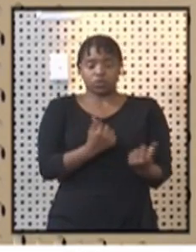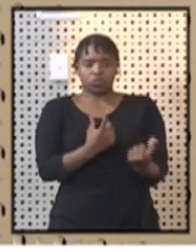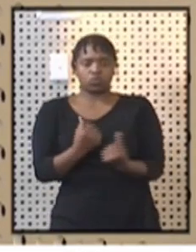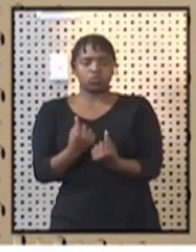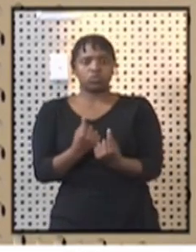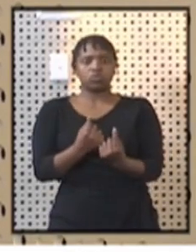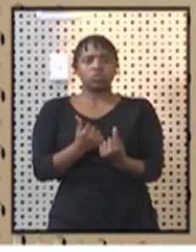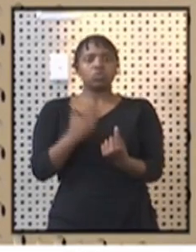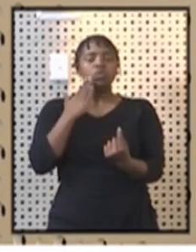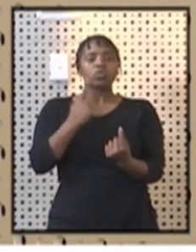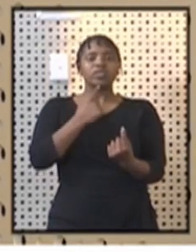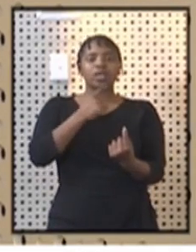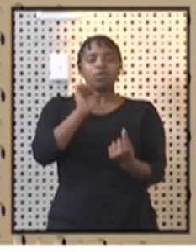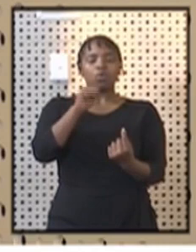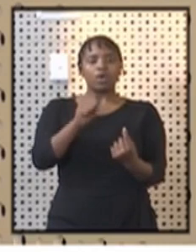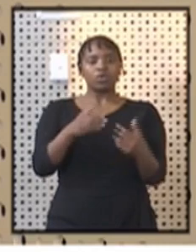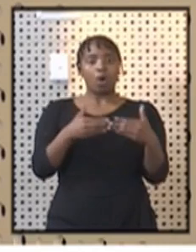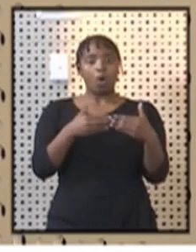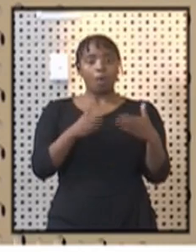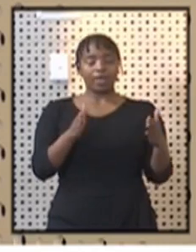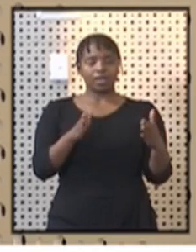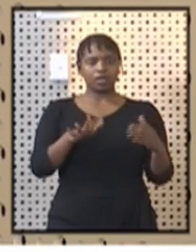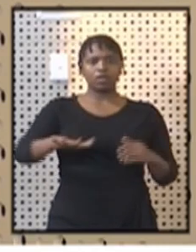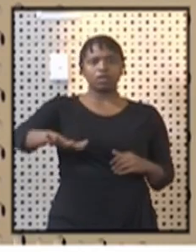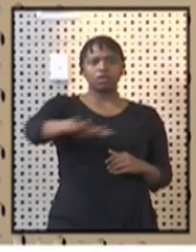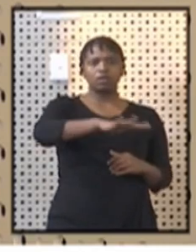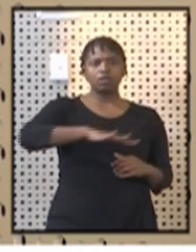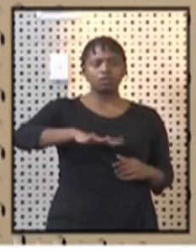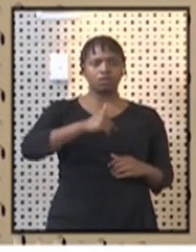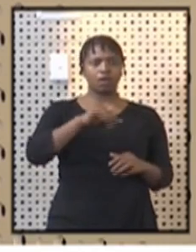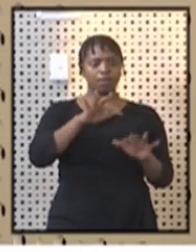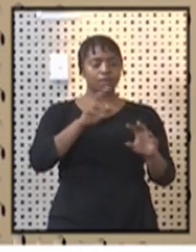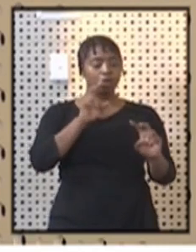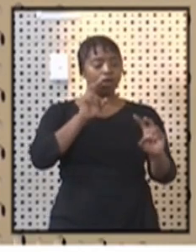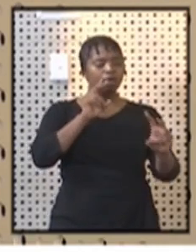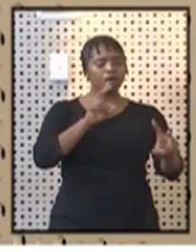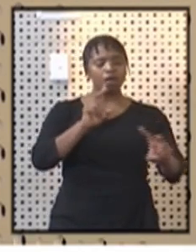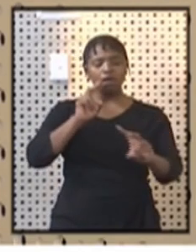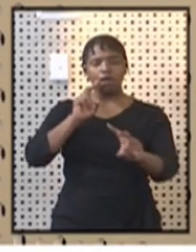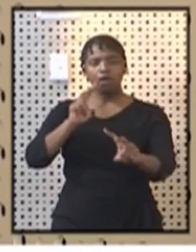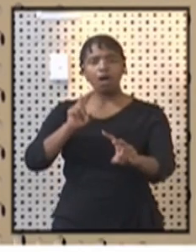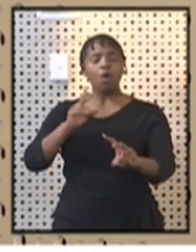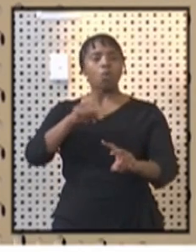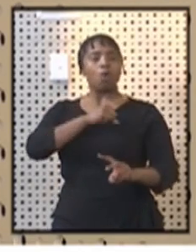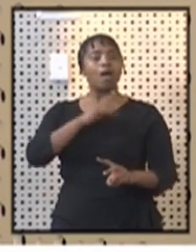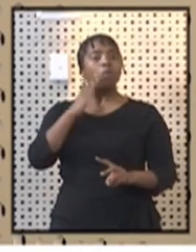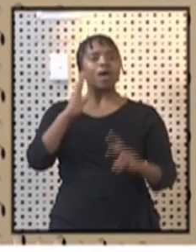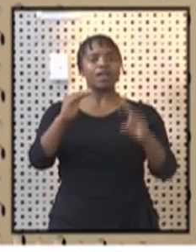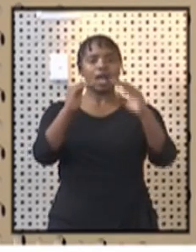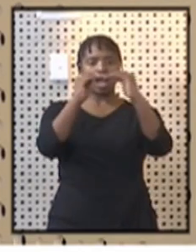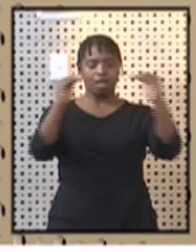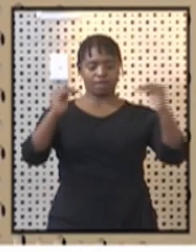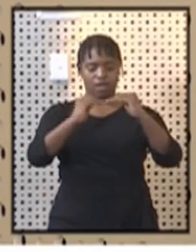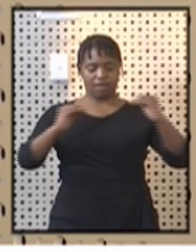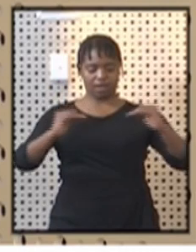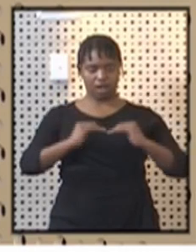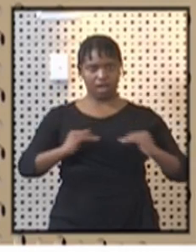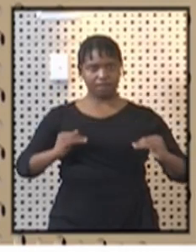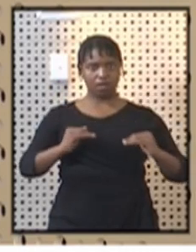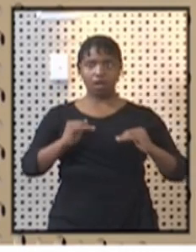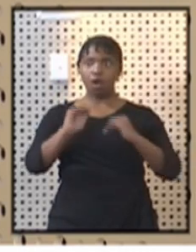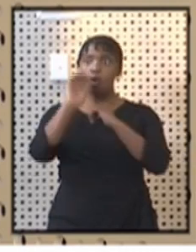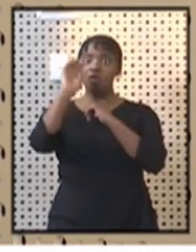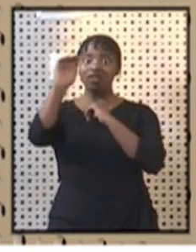that when we say want to open, the places where tourists are visiting are still existing, are in good shape. The second